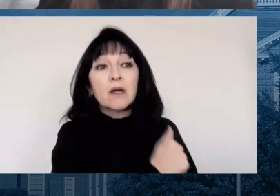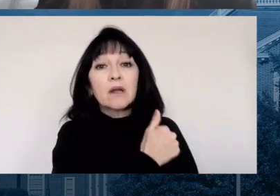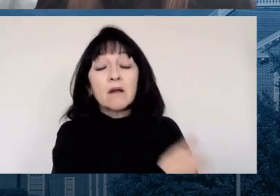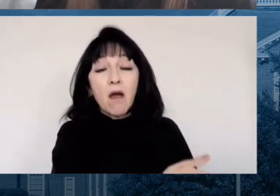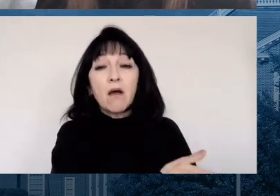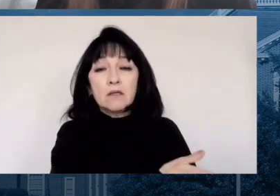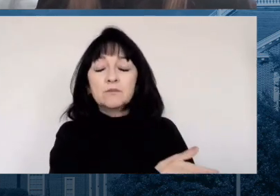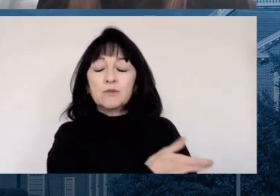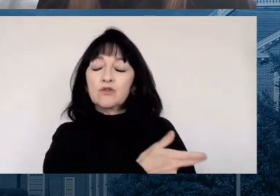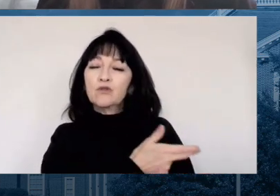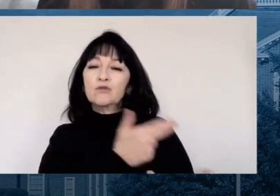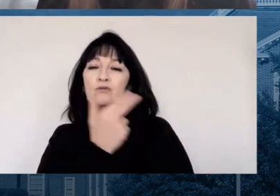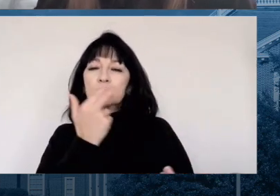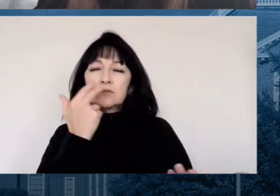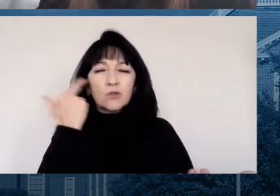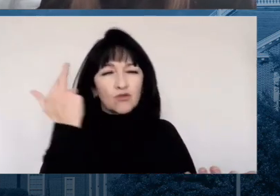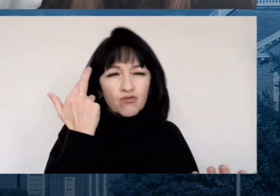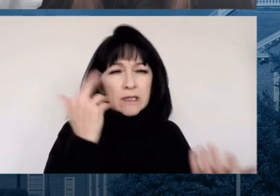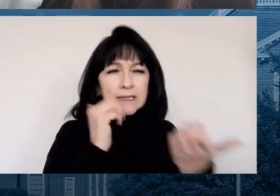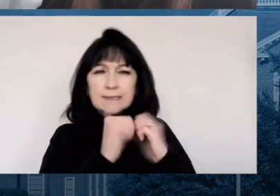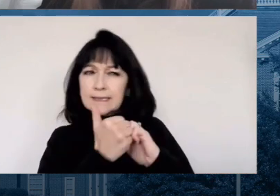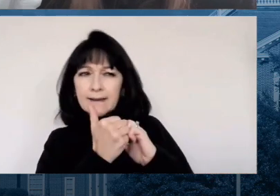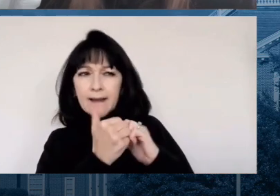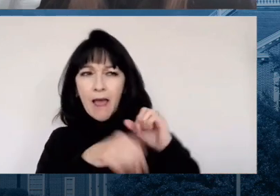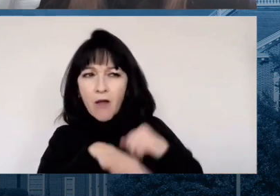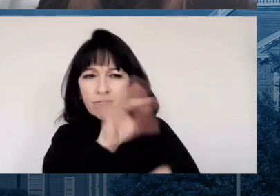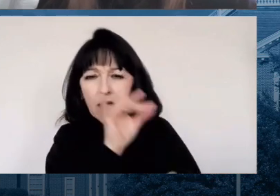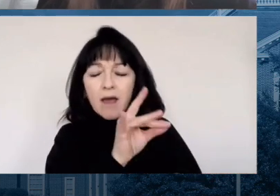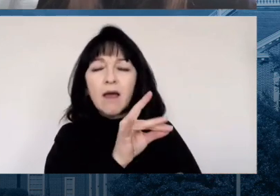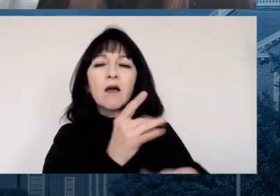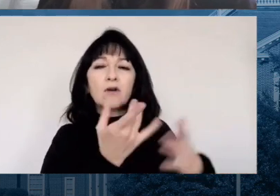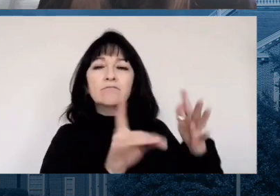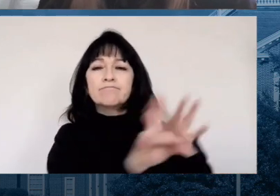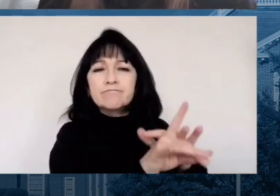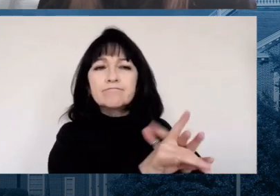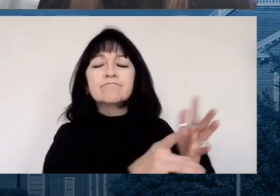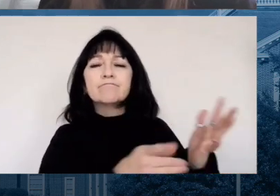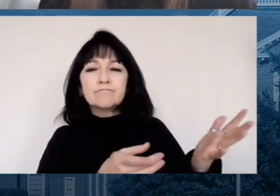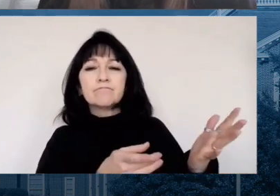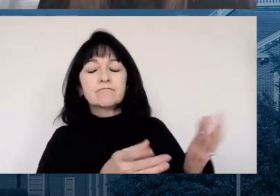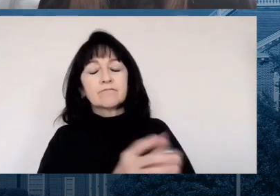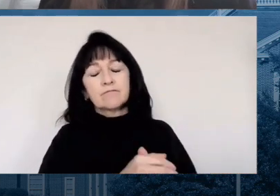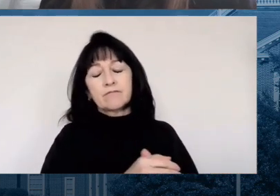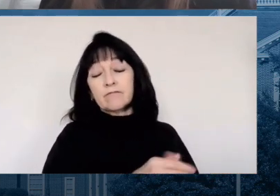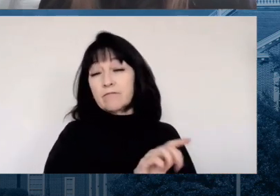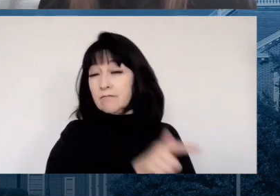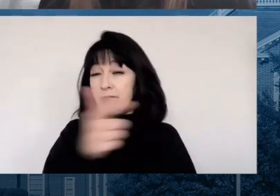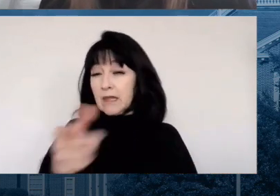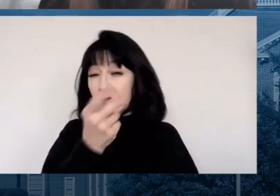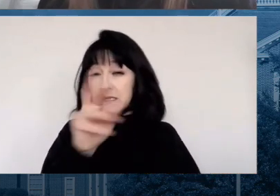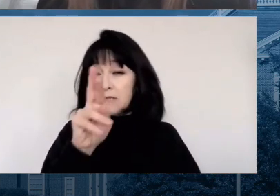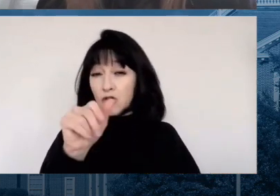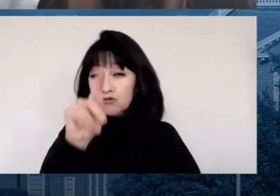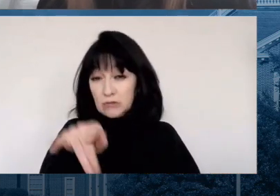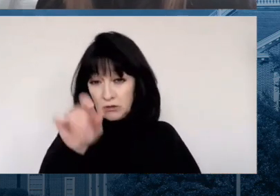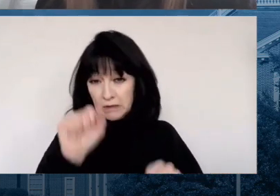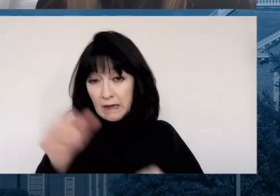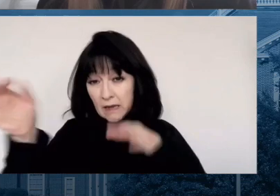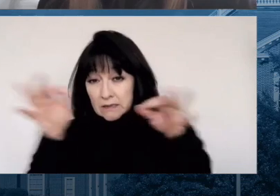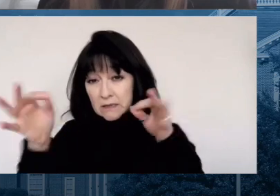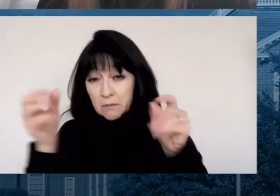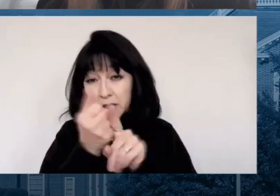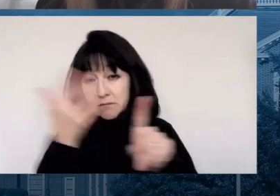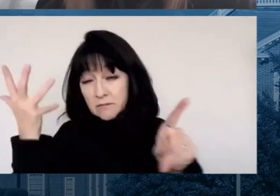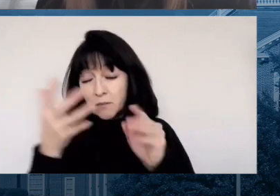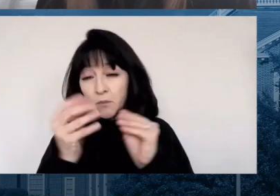One, from a resource perspective, it's still very intensive from a resource perspective